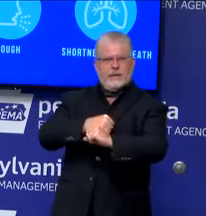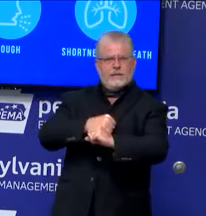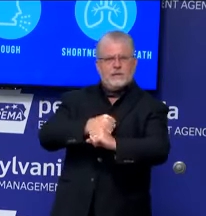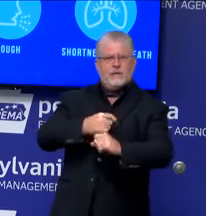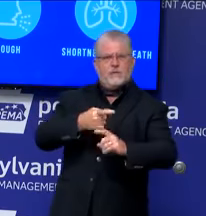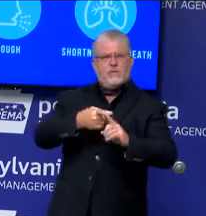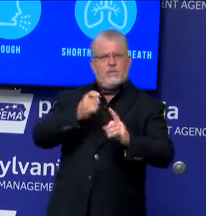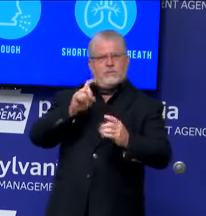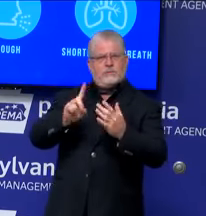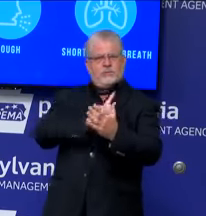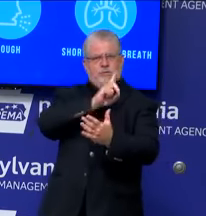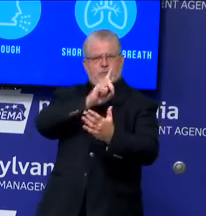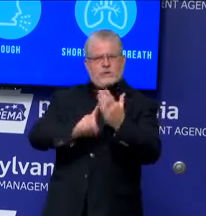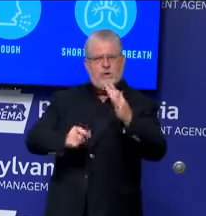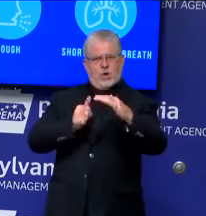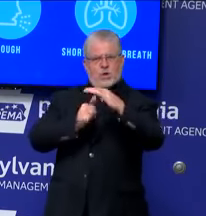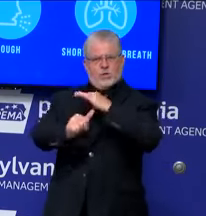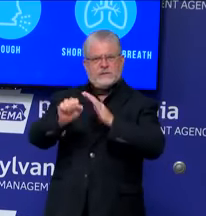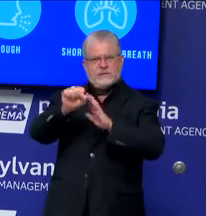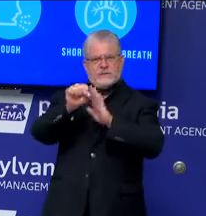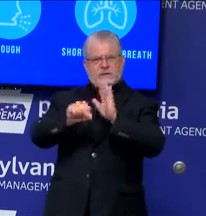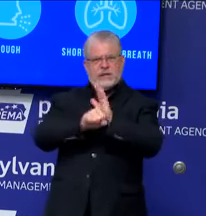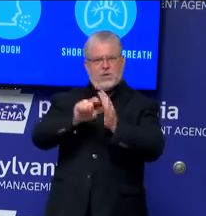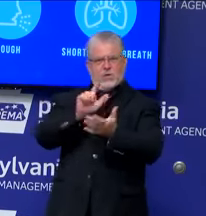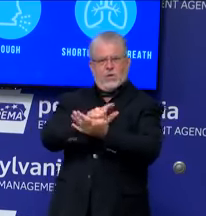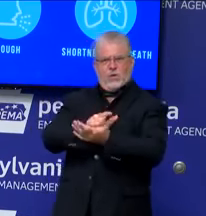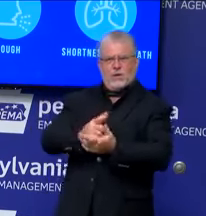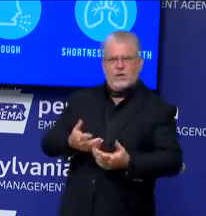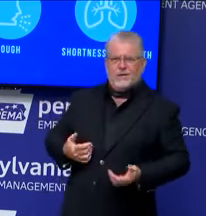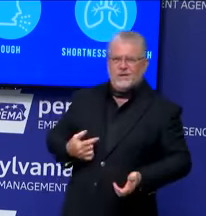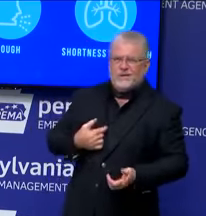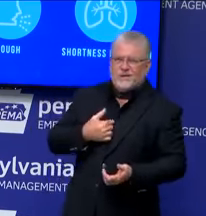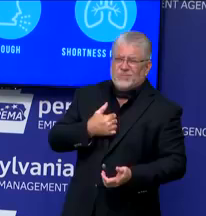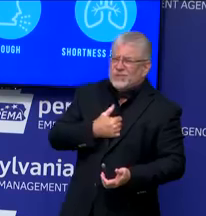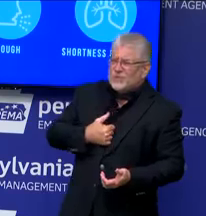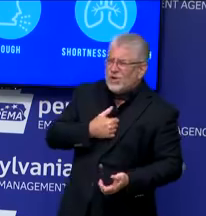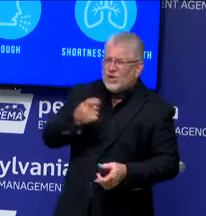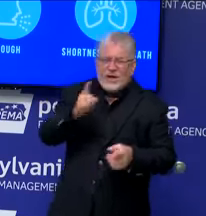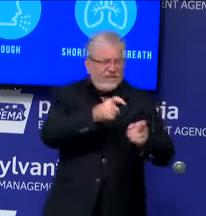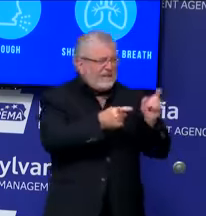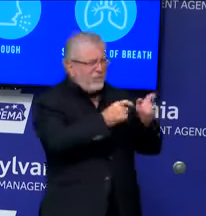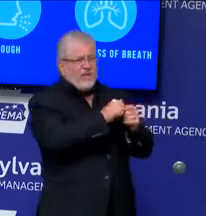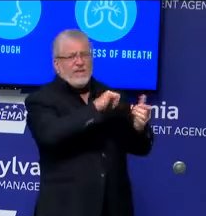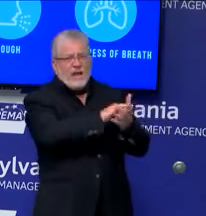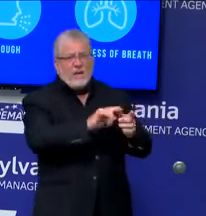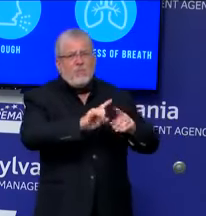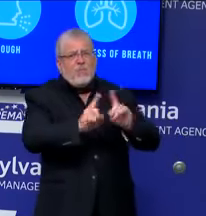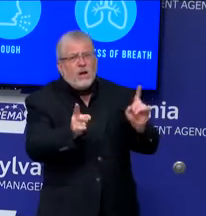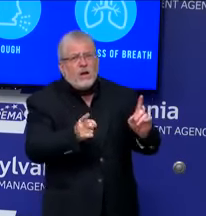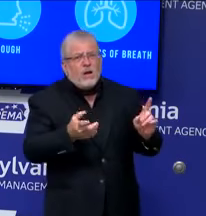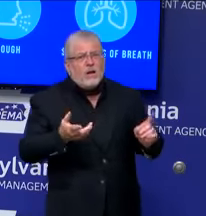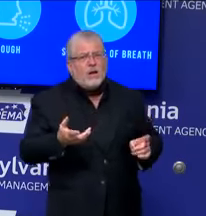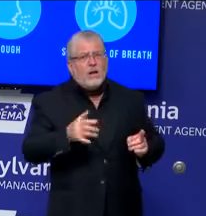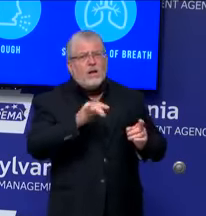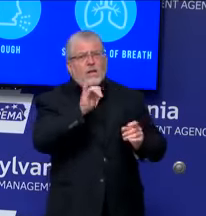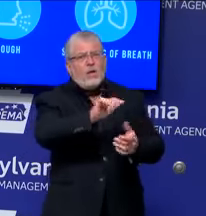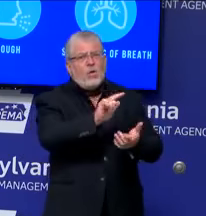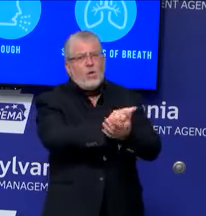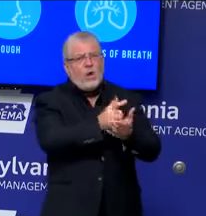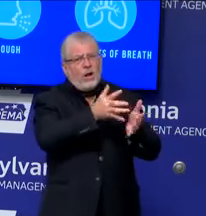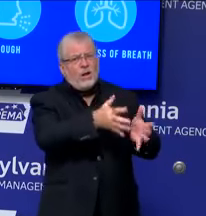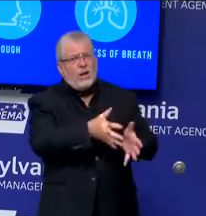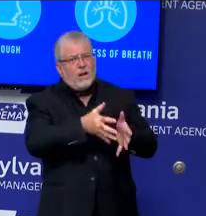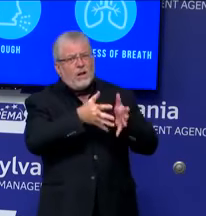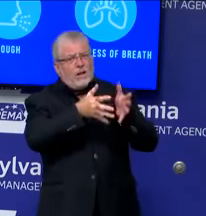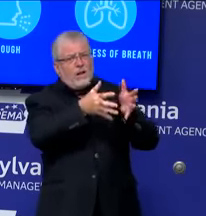There is a bill that would extend discrimination protections to LGBTQ, and it has been introduced, but it's languishing in a committee that's chaired